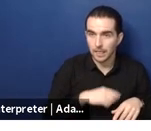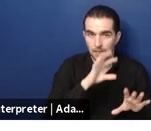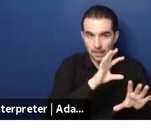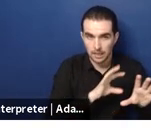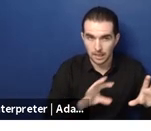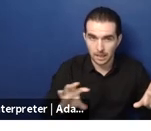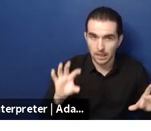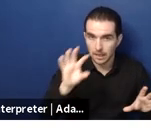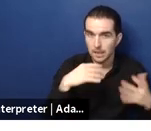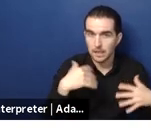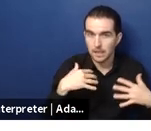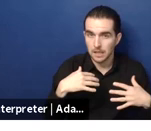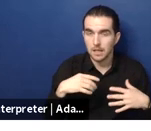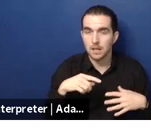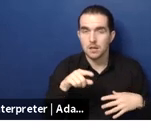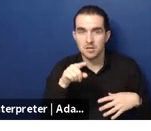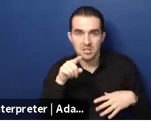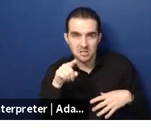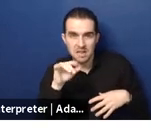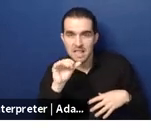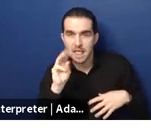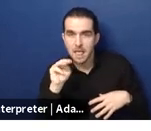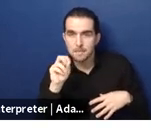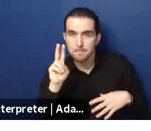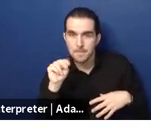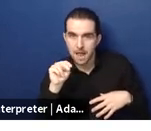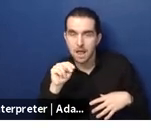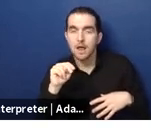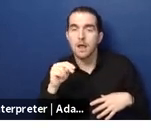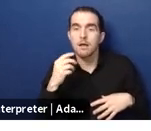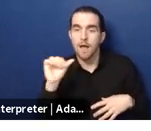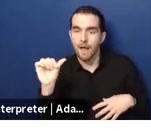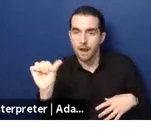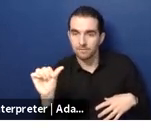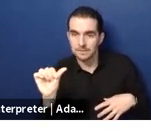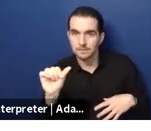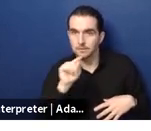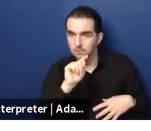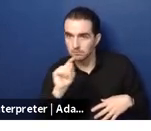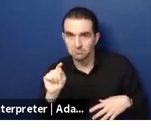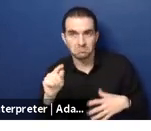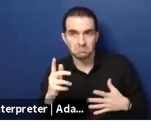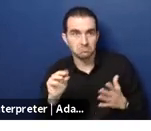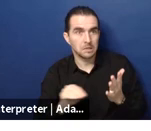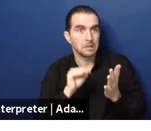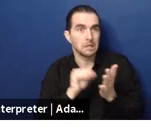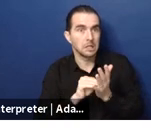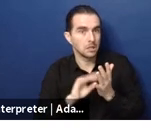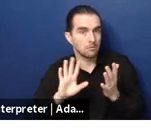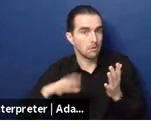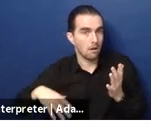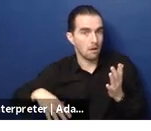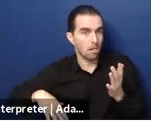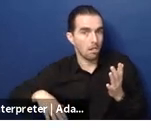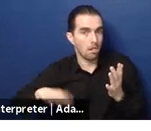um given that obviously this issue of um how we support older persons and older persons with functional limitations and